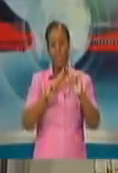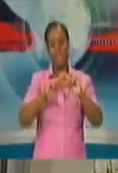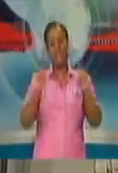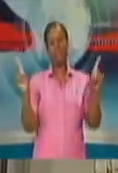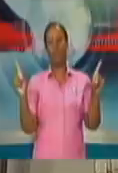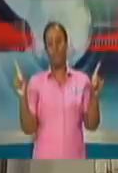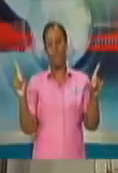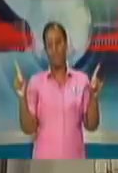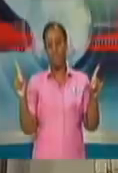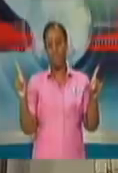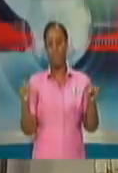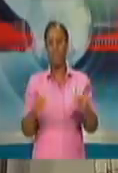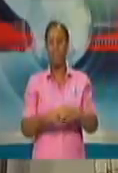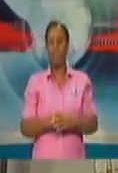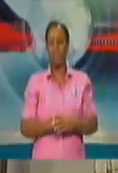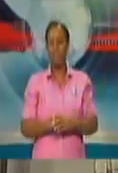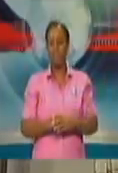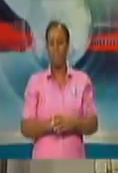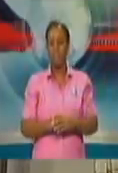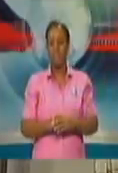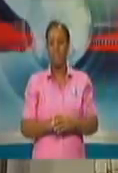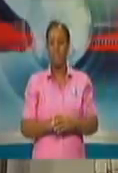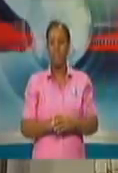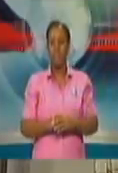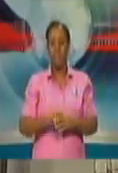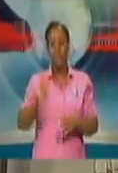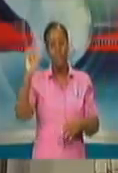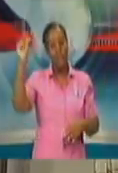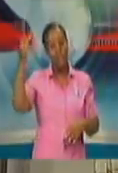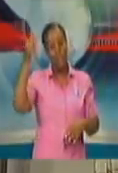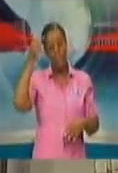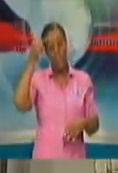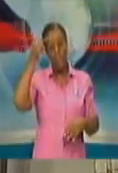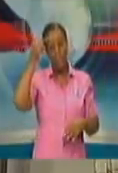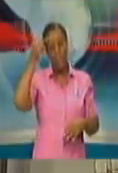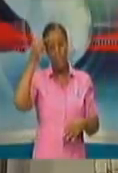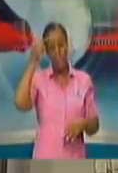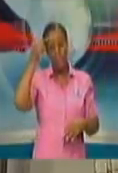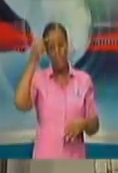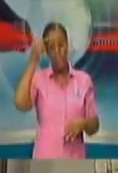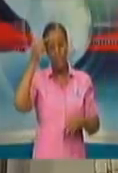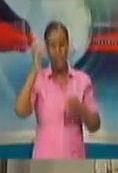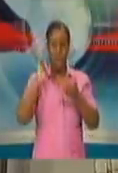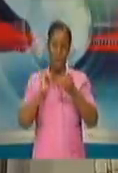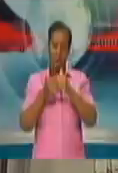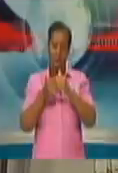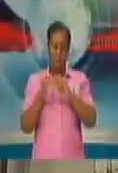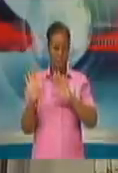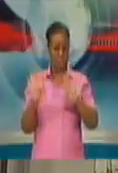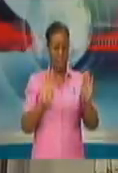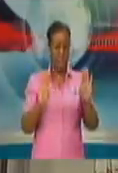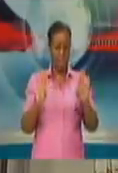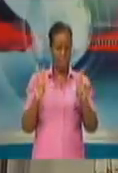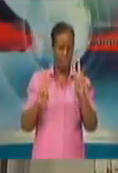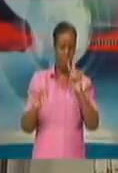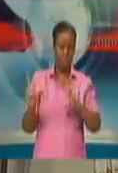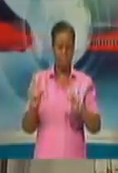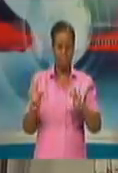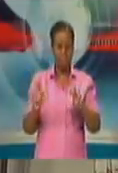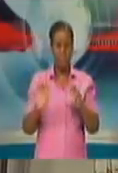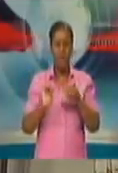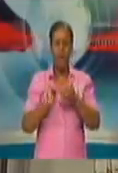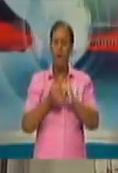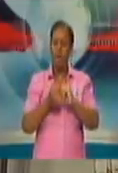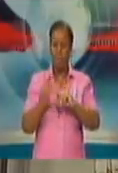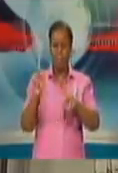of the government's and country's reaction or response or preparations for COVID,